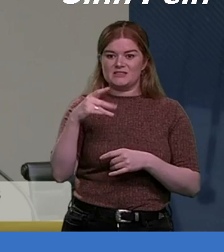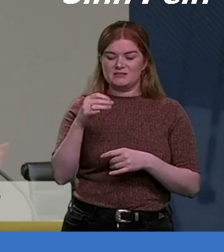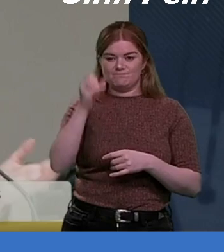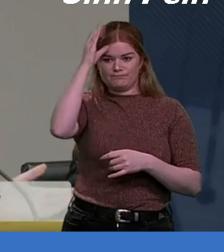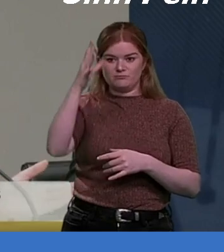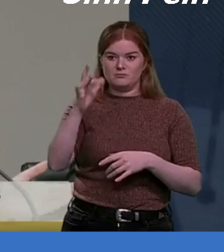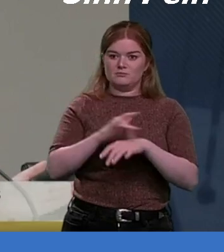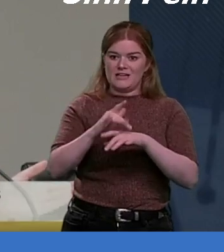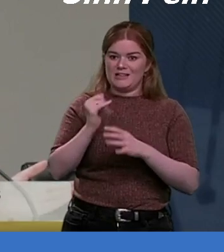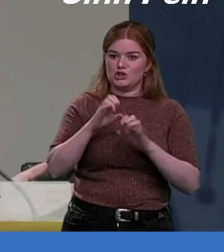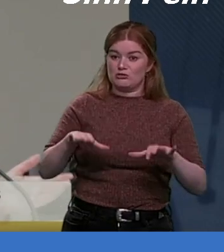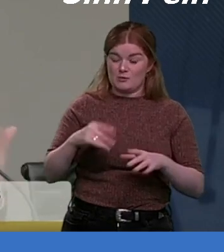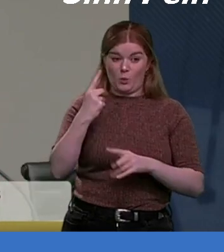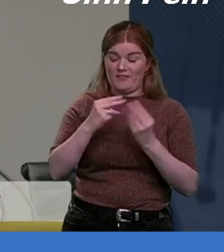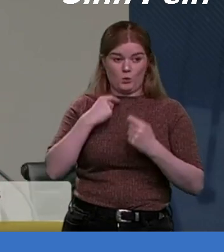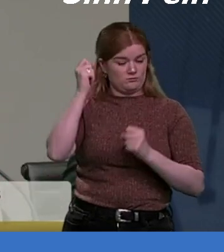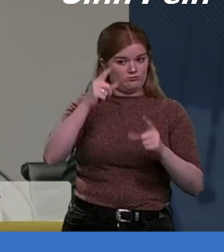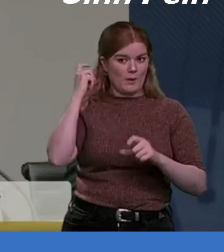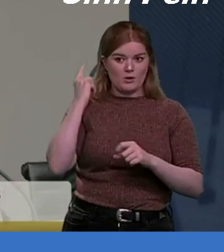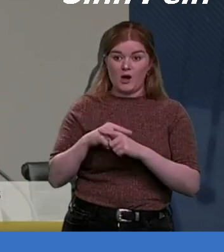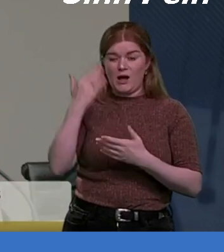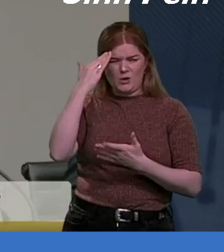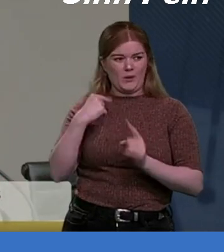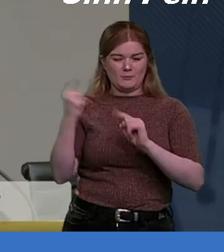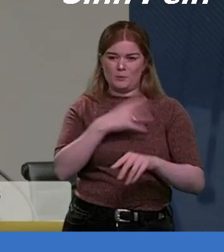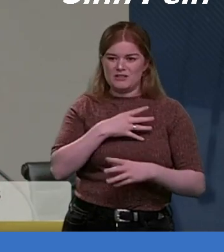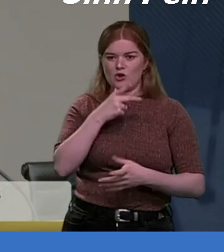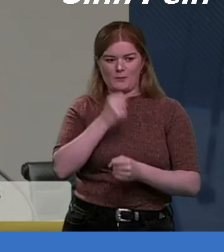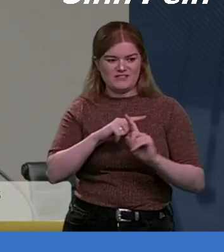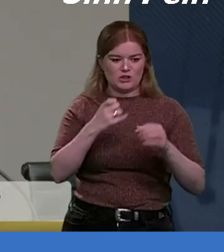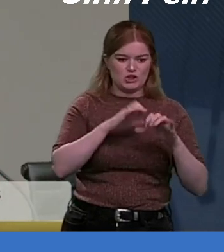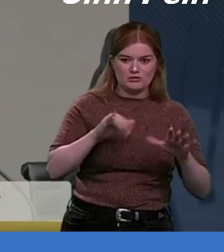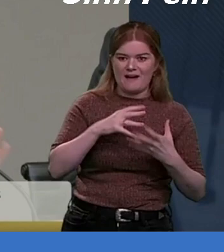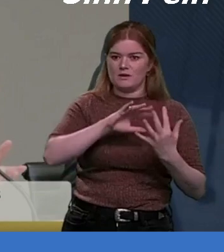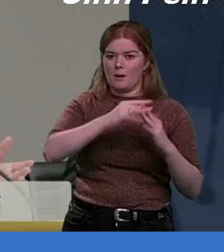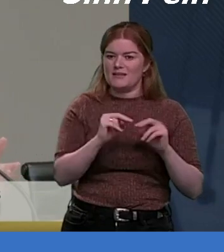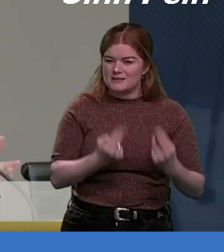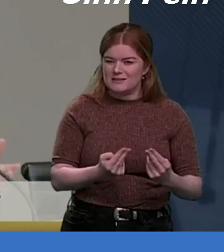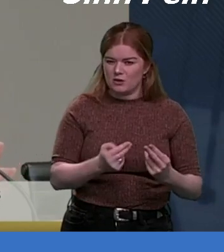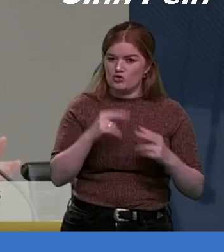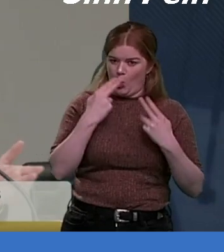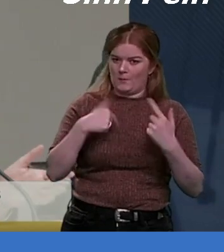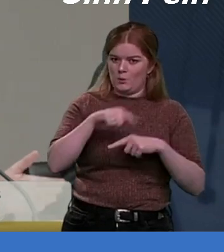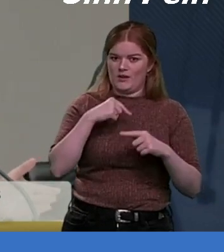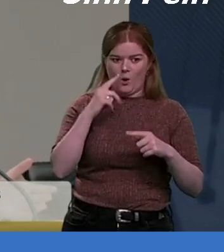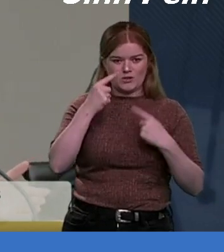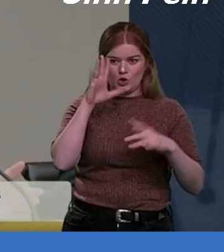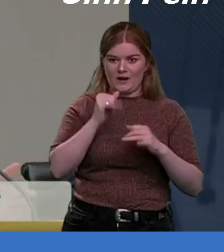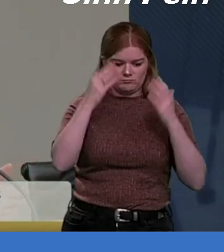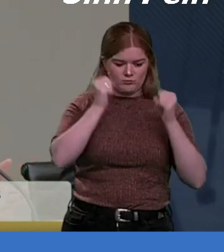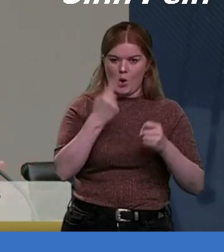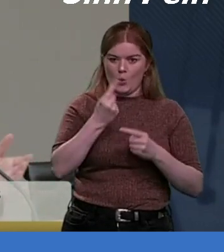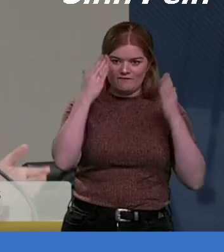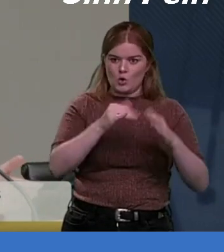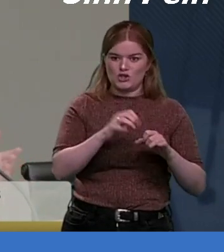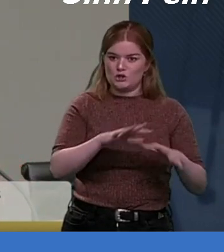think it's something we're very conscious of as well. I know when we come to committees and we talk about children with complex needs, it tends to be that we look as if we're focusing